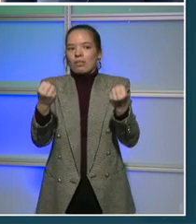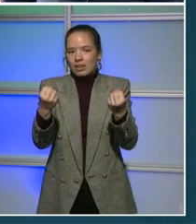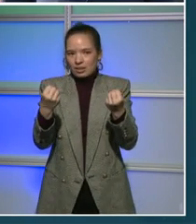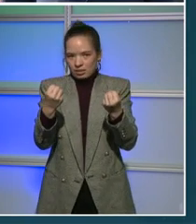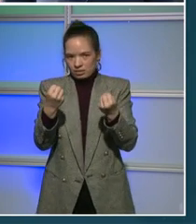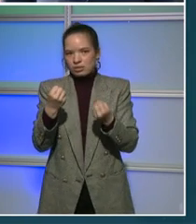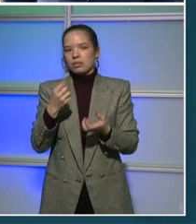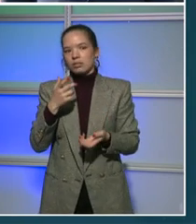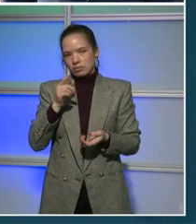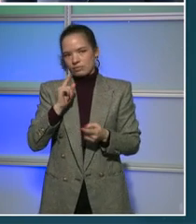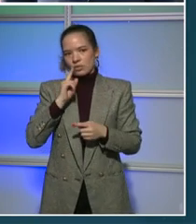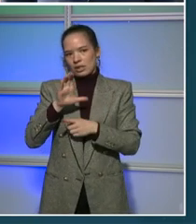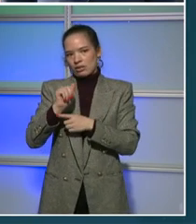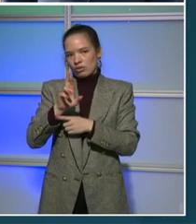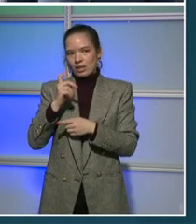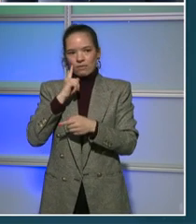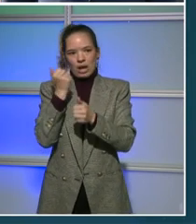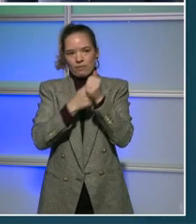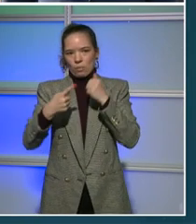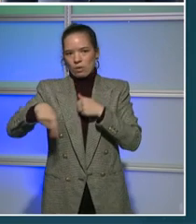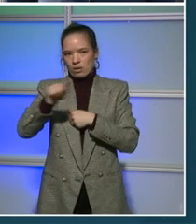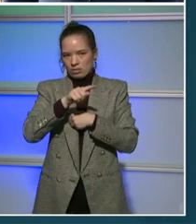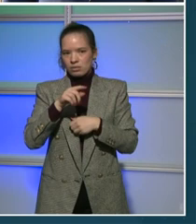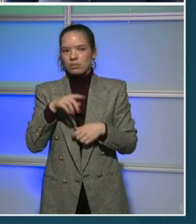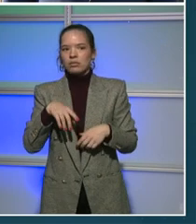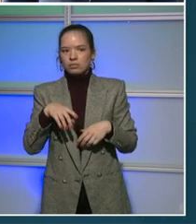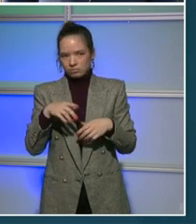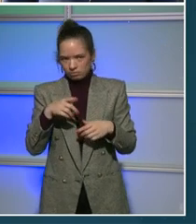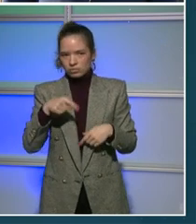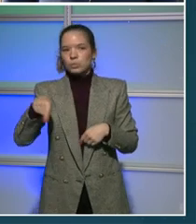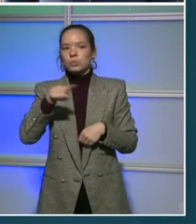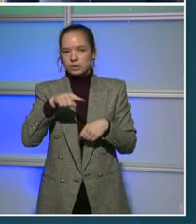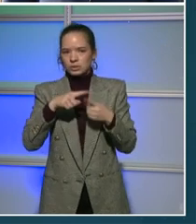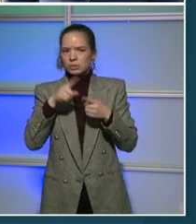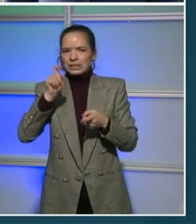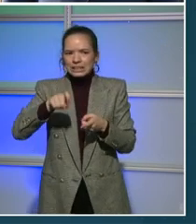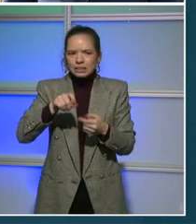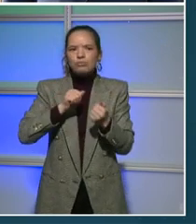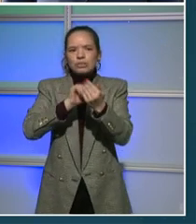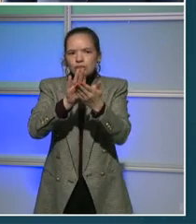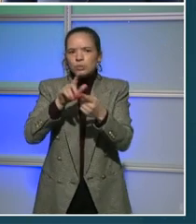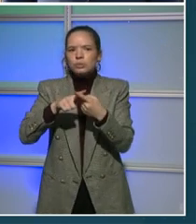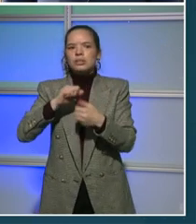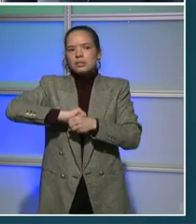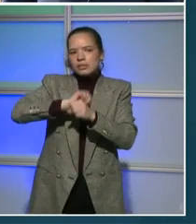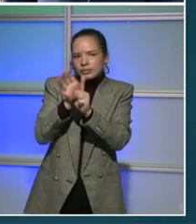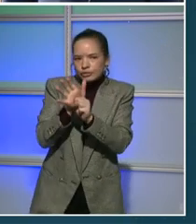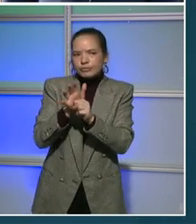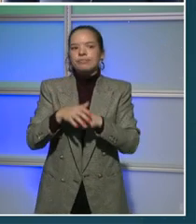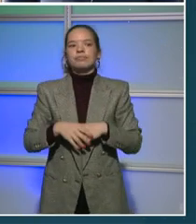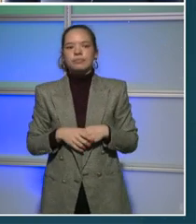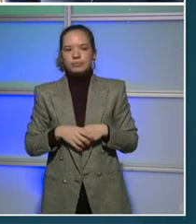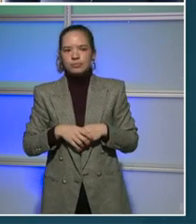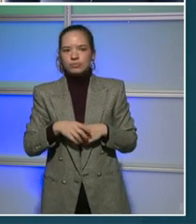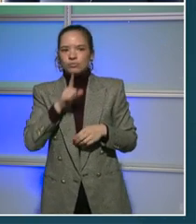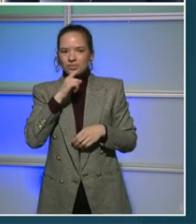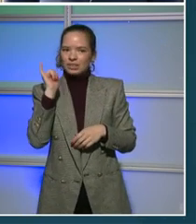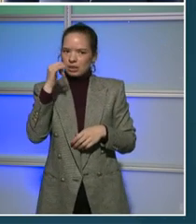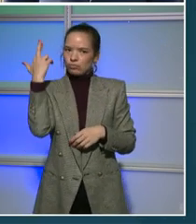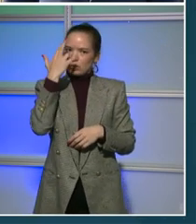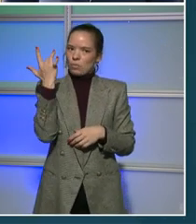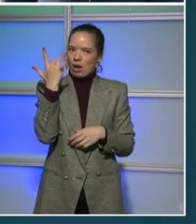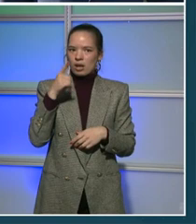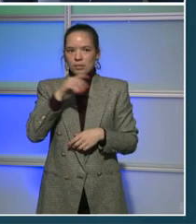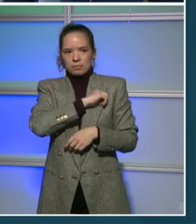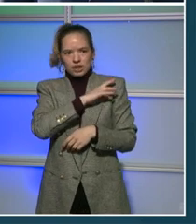school gets what it needs to face the pandemic head-on. And it's why the mayor pushed so hard to get schools fully